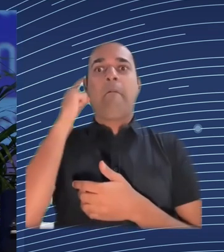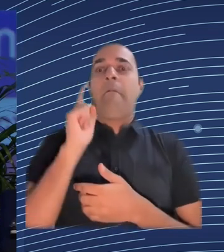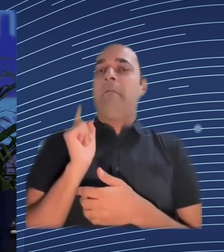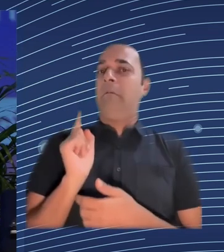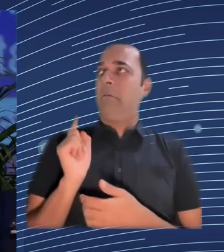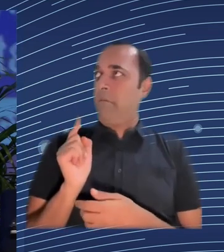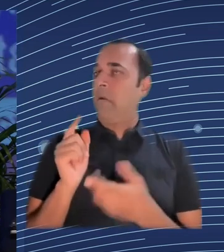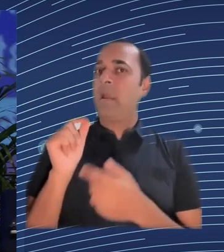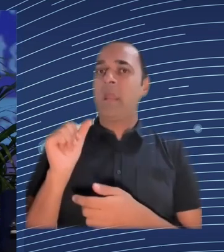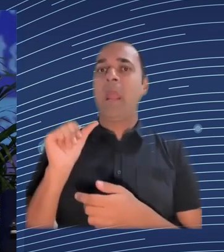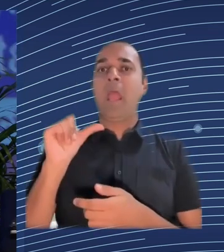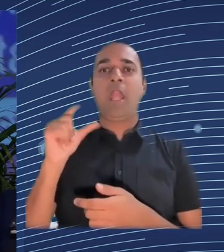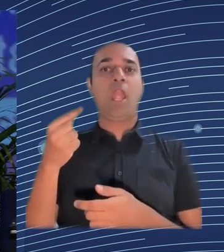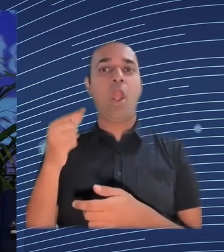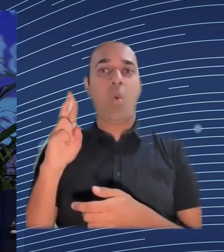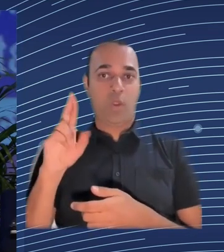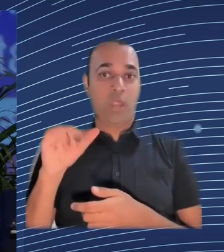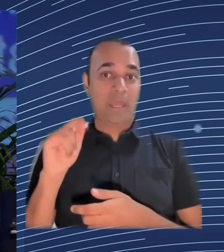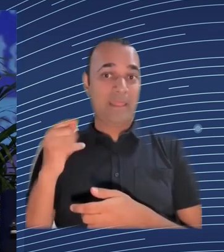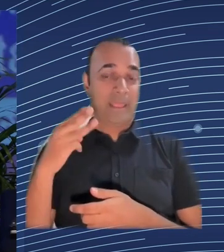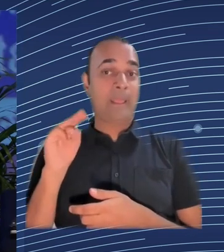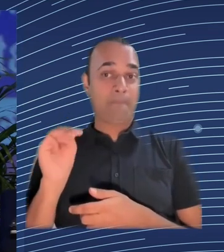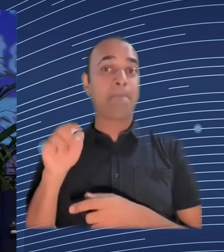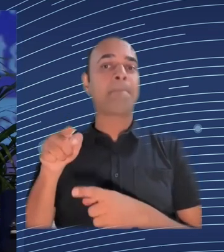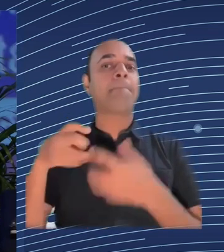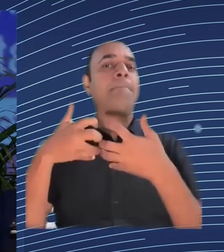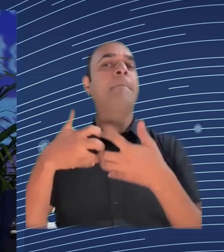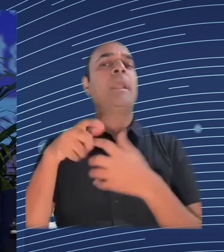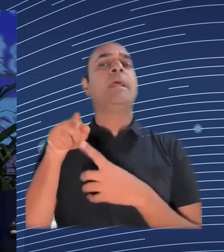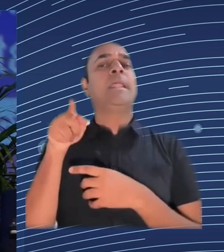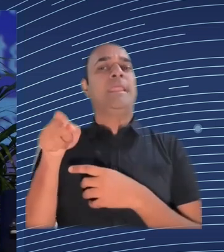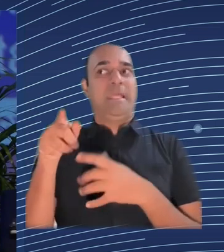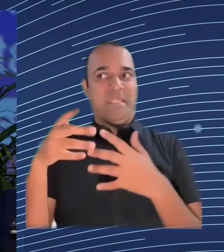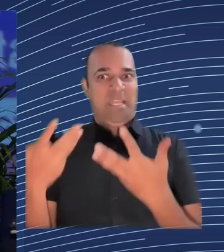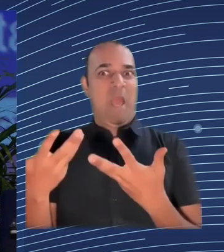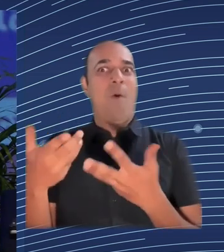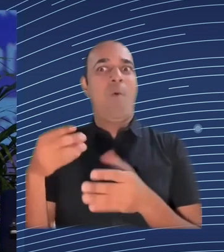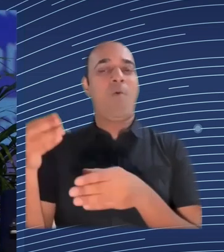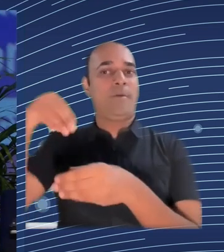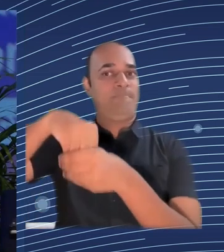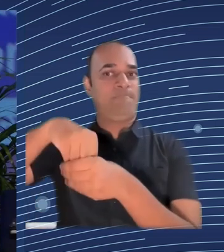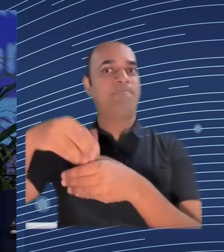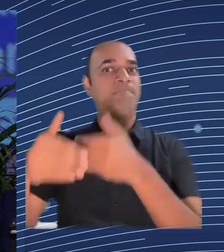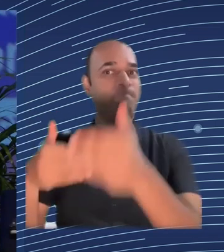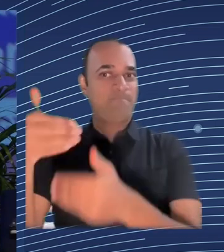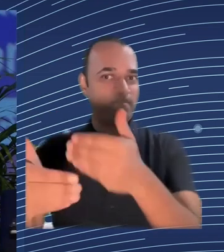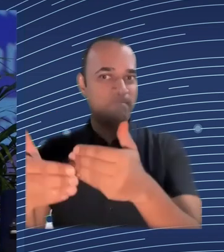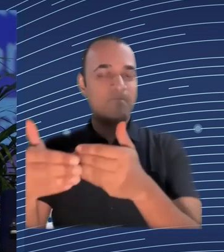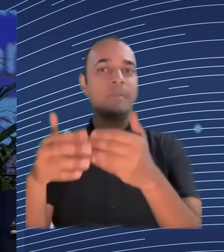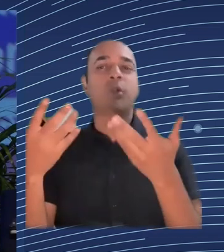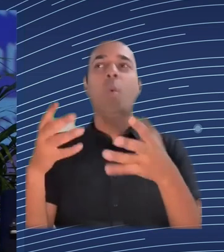conversation we have talked about this concept of worker data trusts